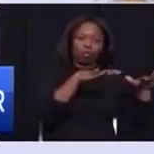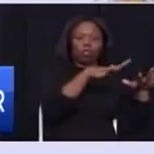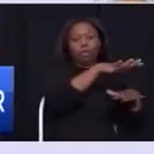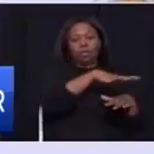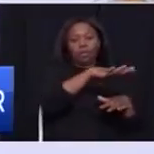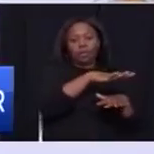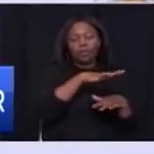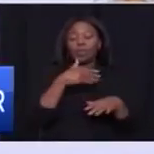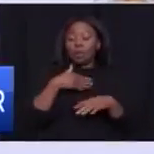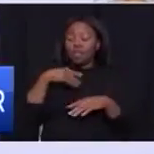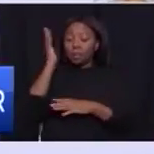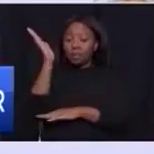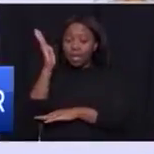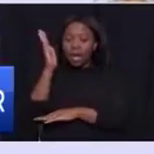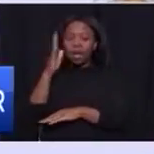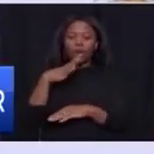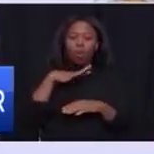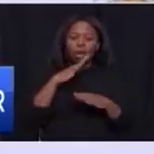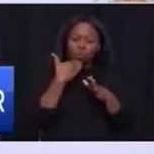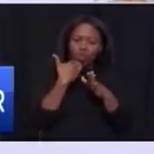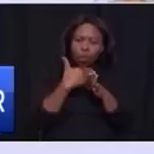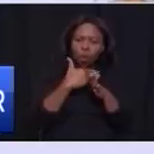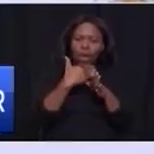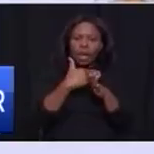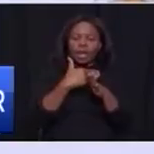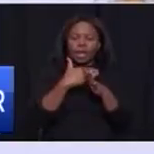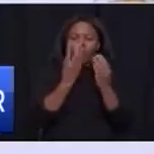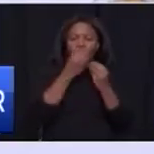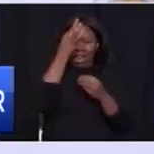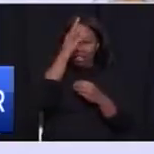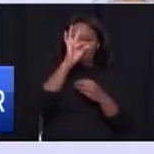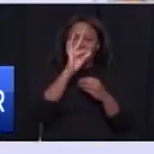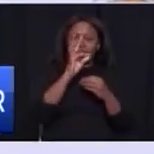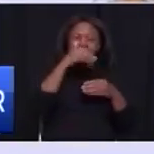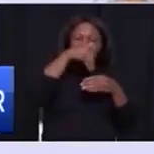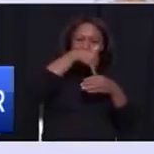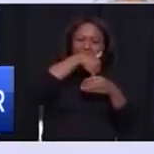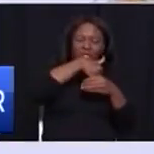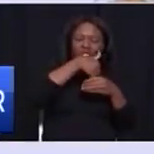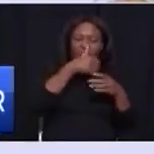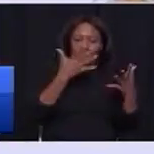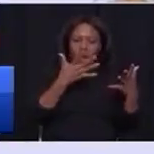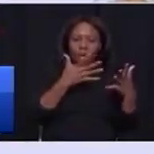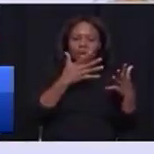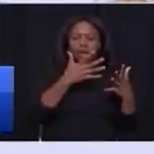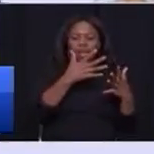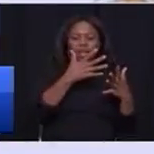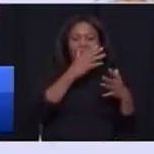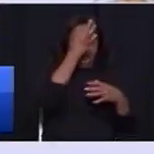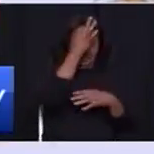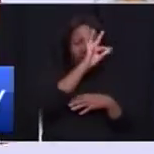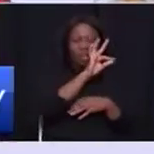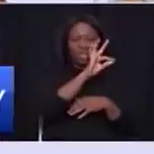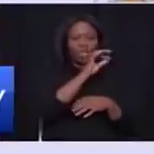to enable the functioning of government interventions in the township economy, to enable